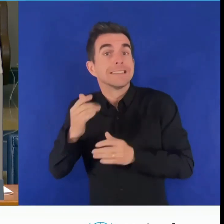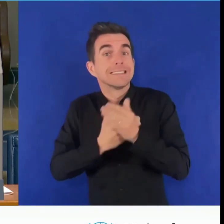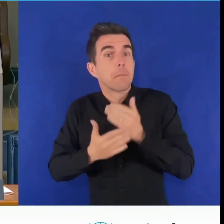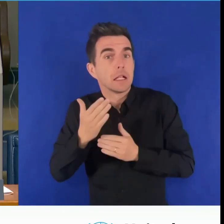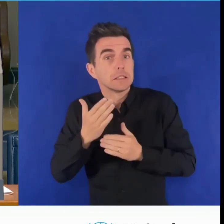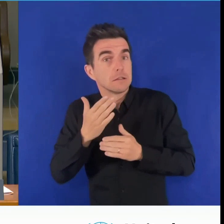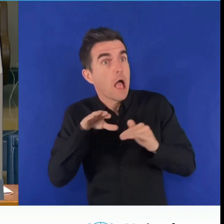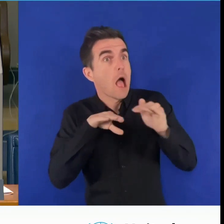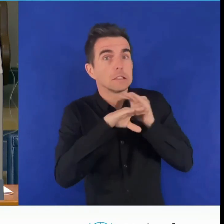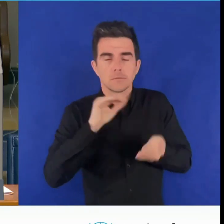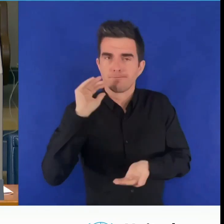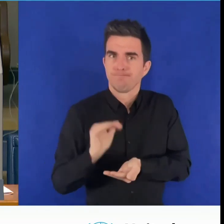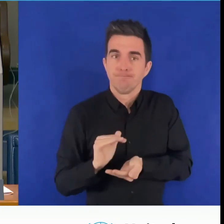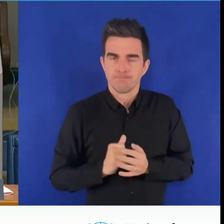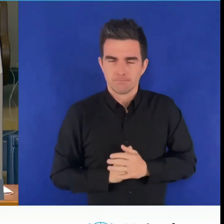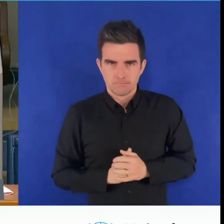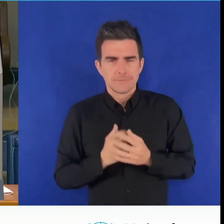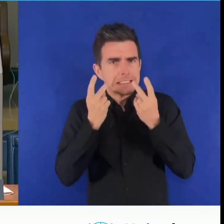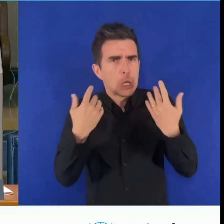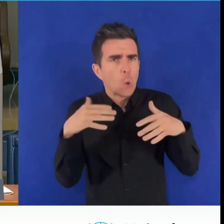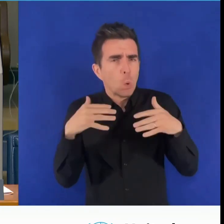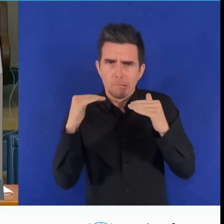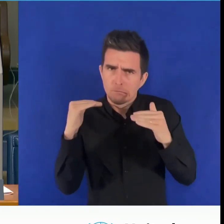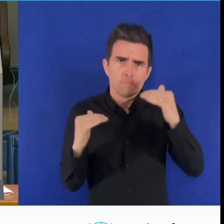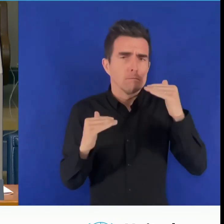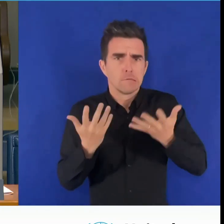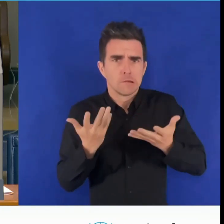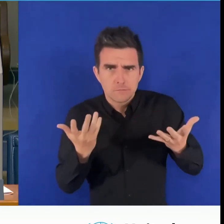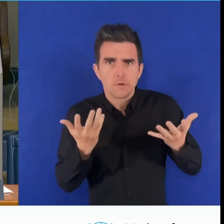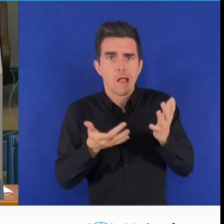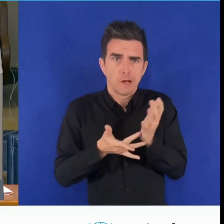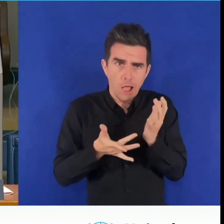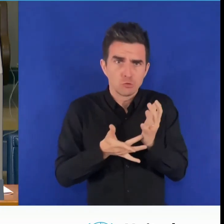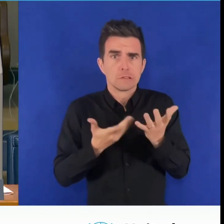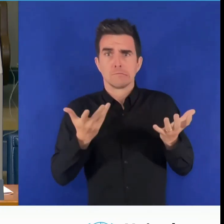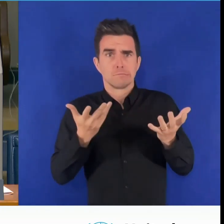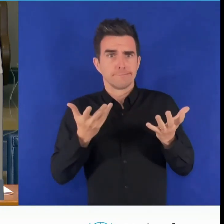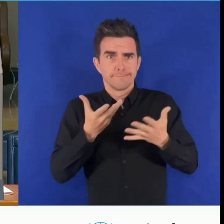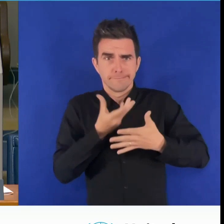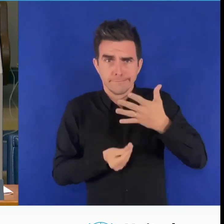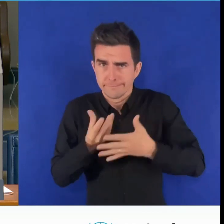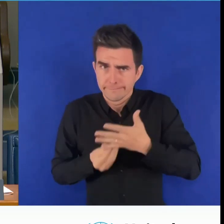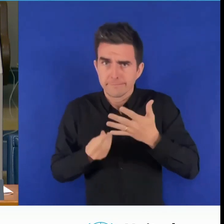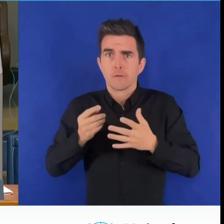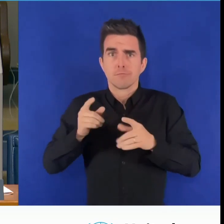The technology as well as the electricity and Internet needed to operate the technology are not always reliable